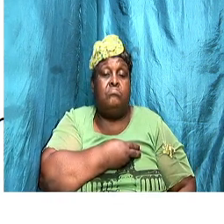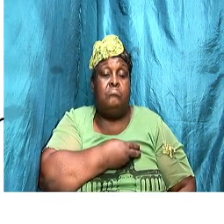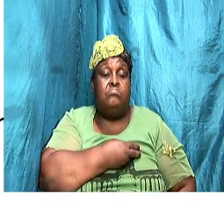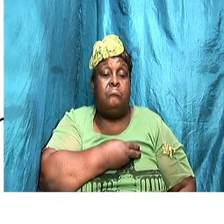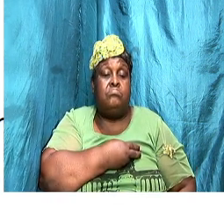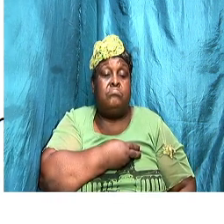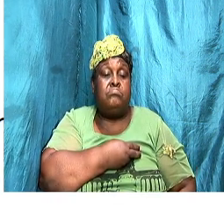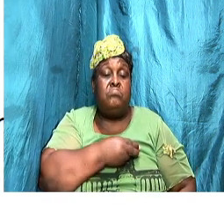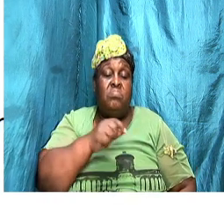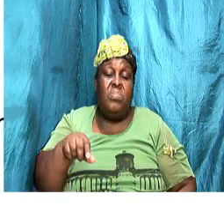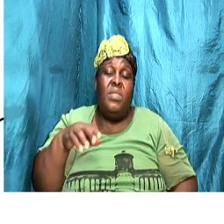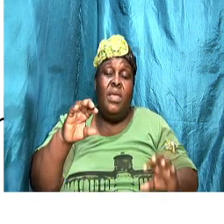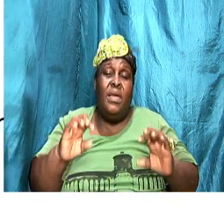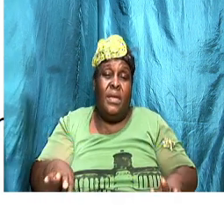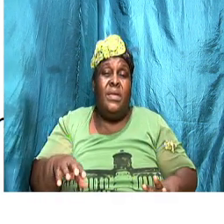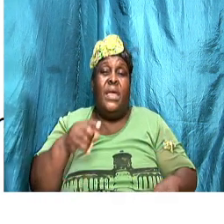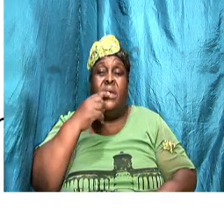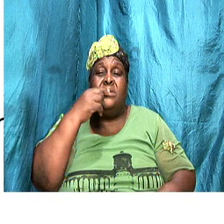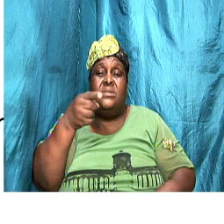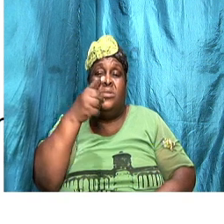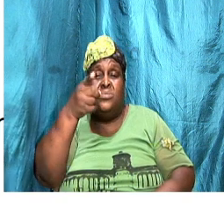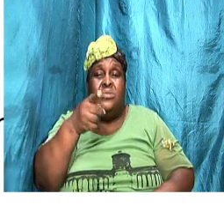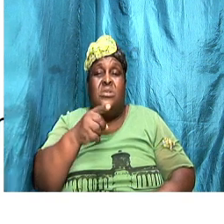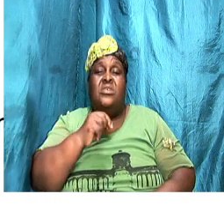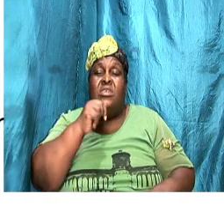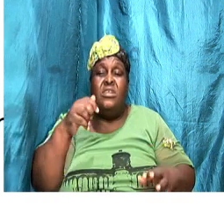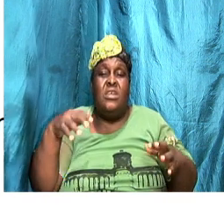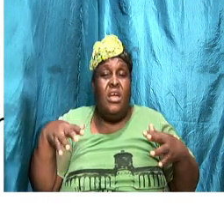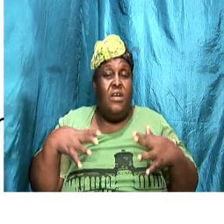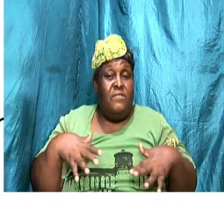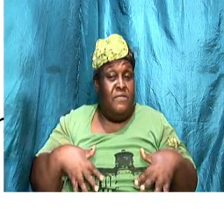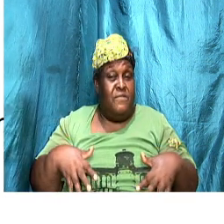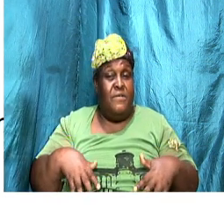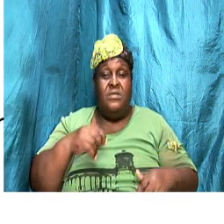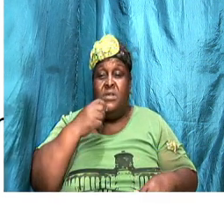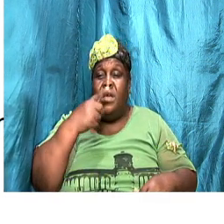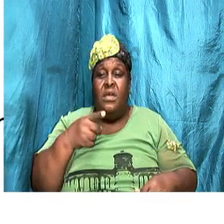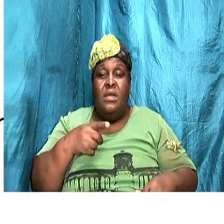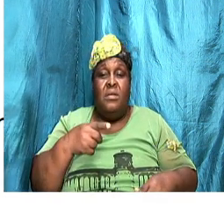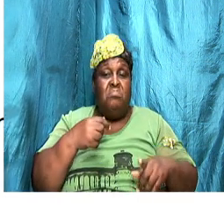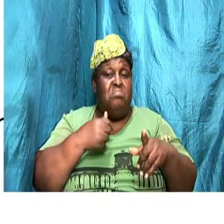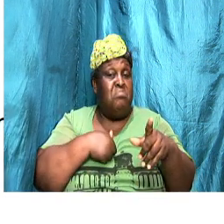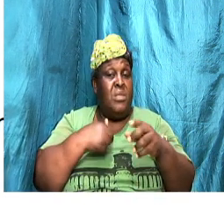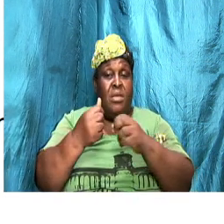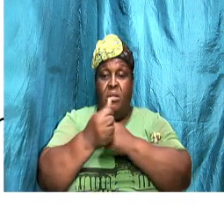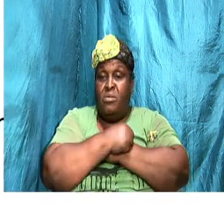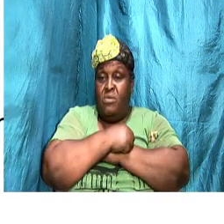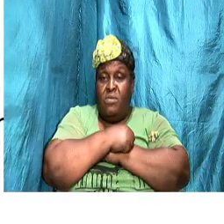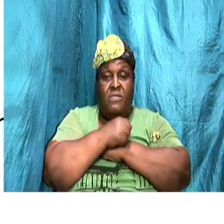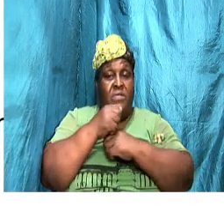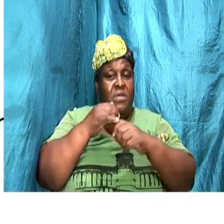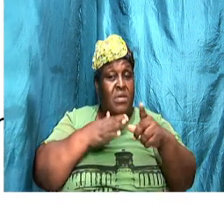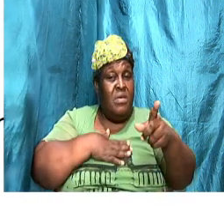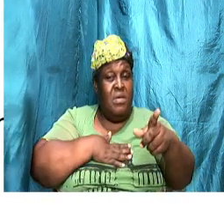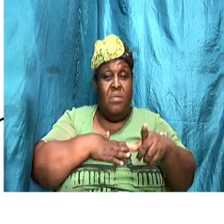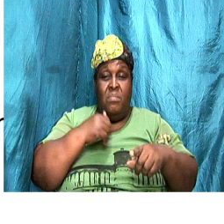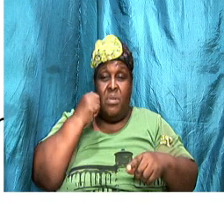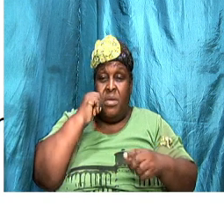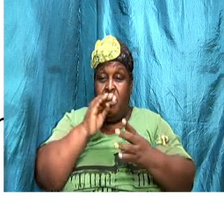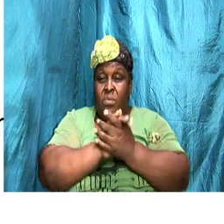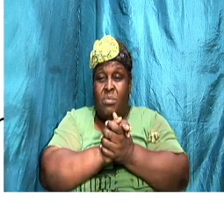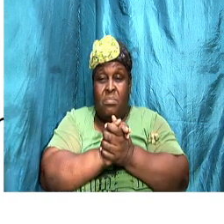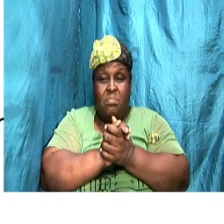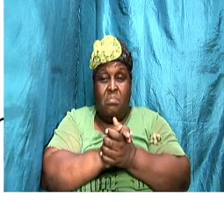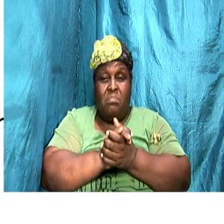and I can tell you and I am not afraid to talk I love my wife but I fear God